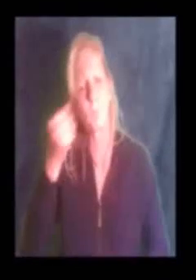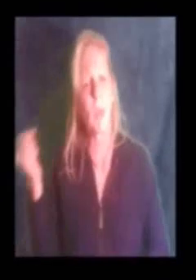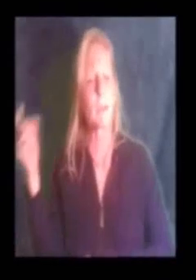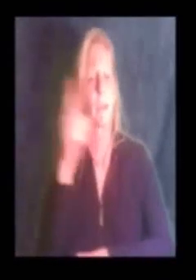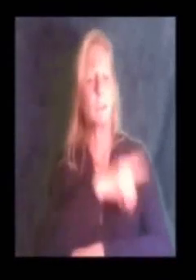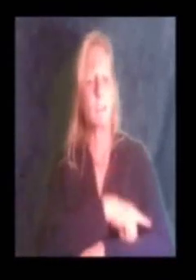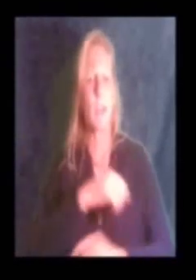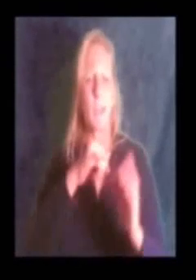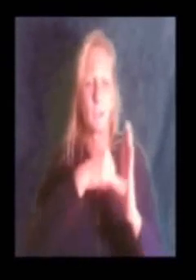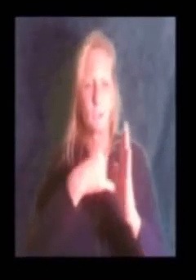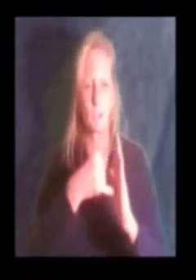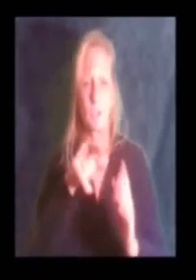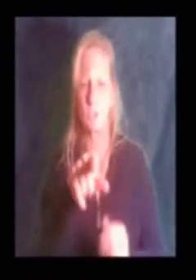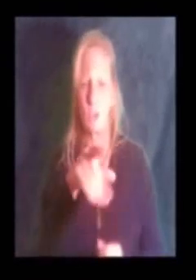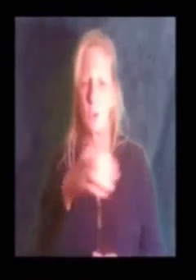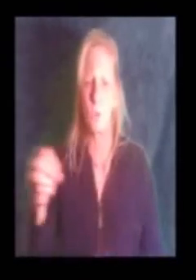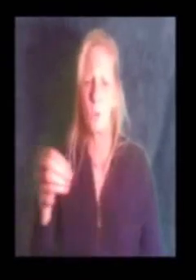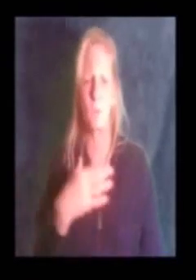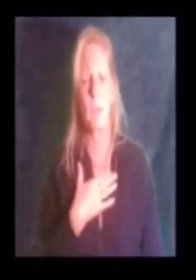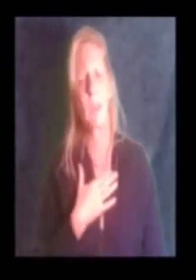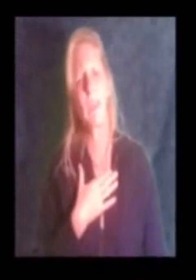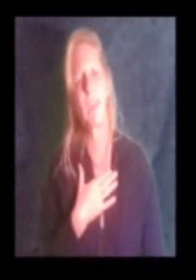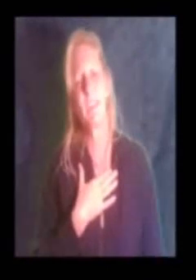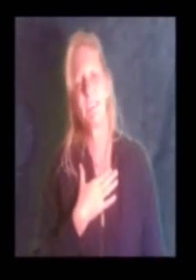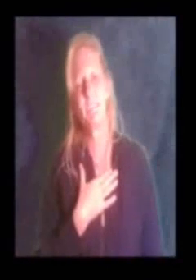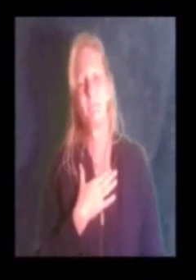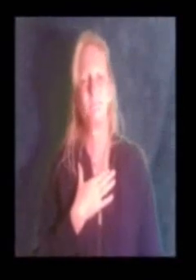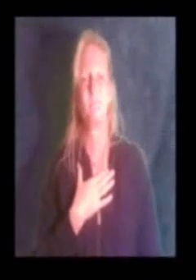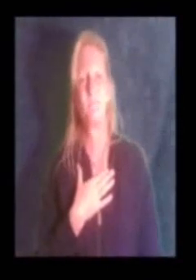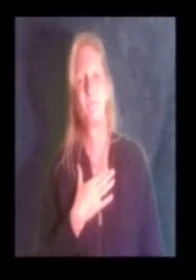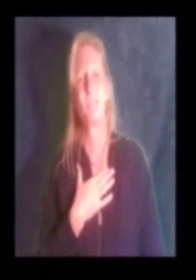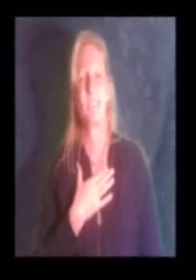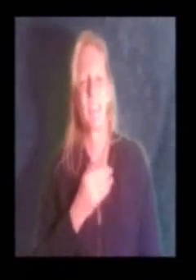we'll make a better day, just you and me